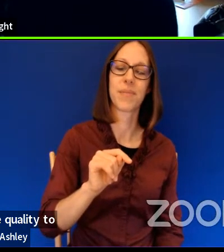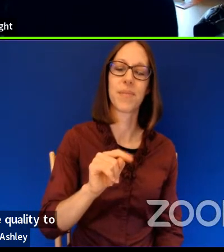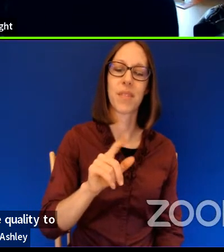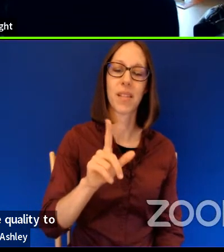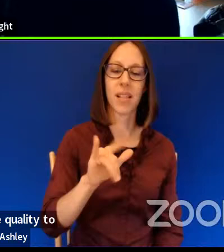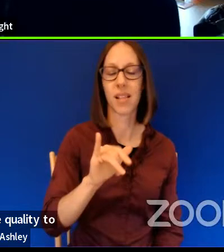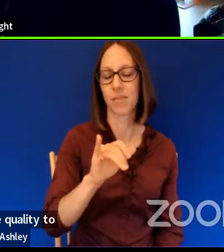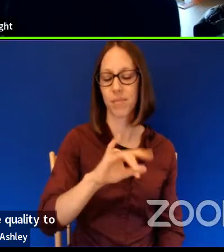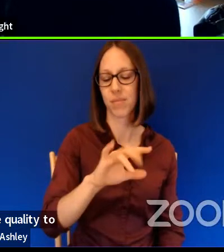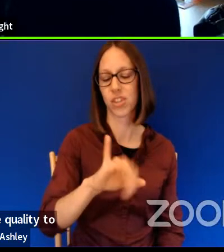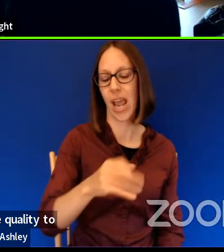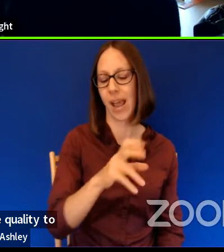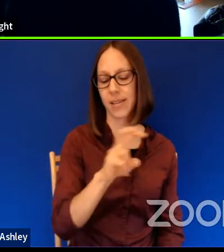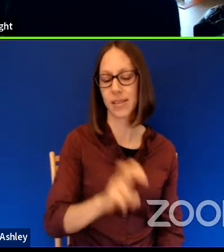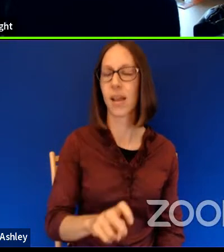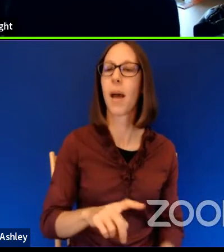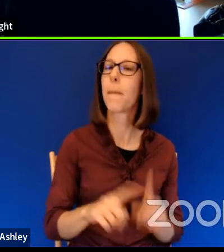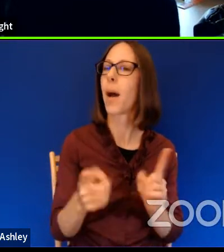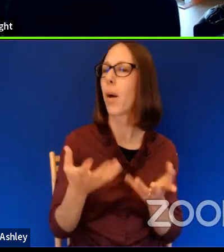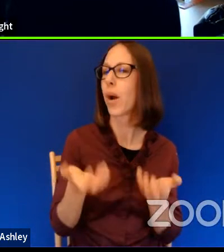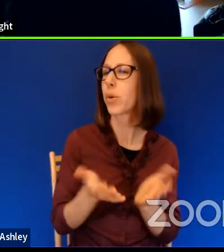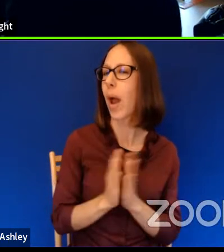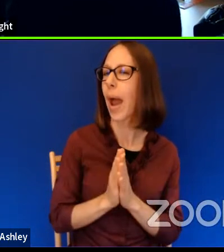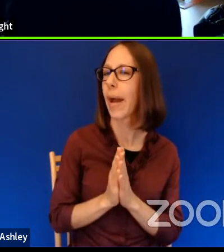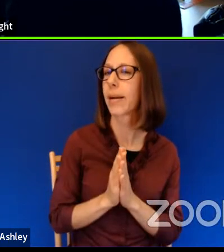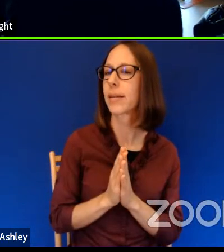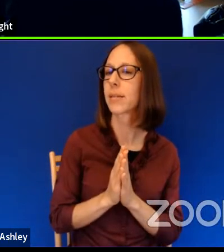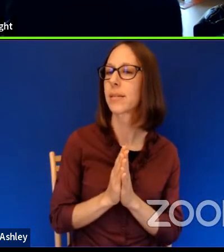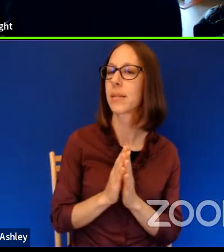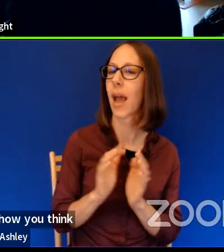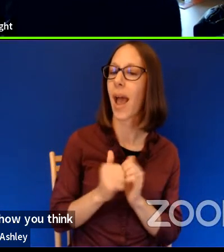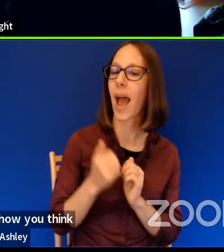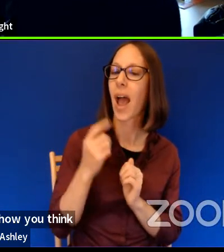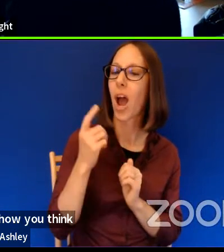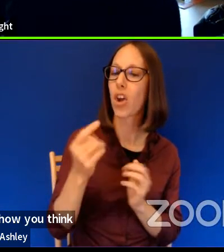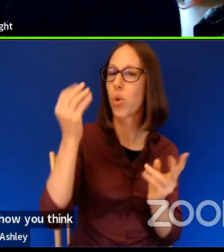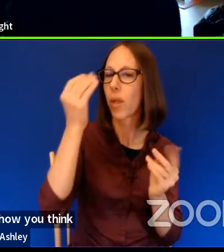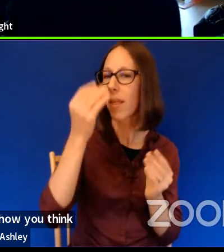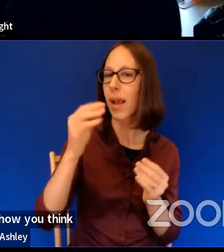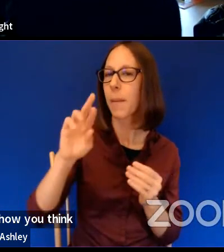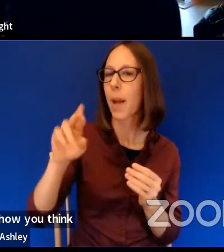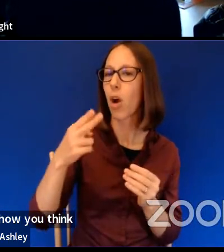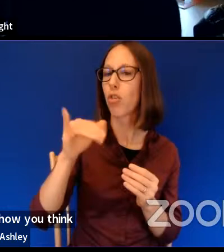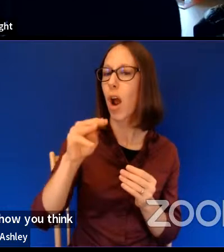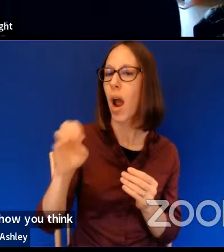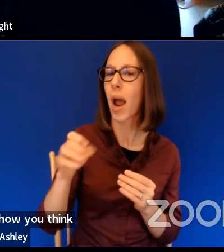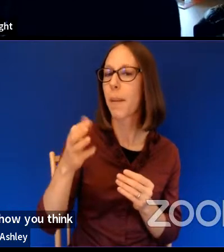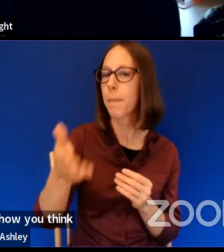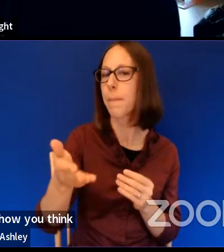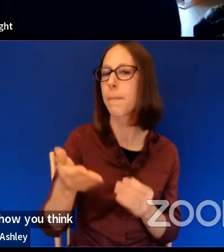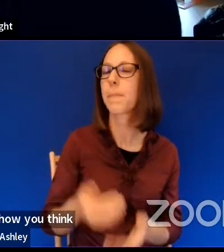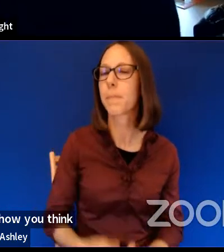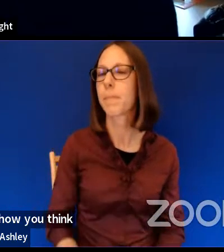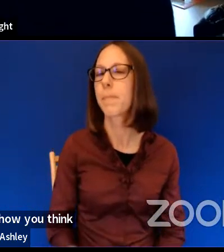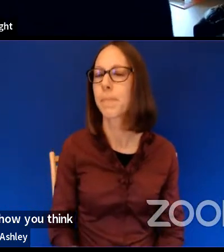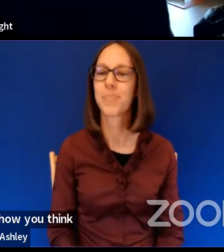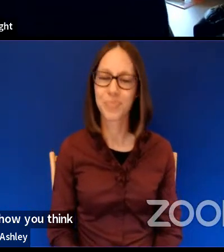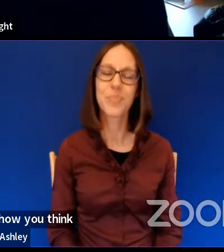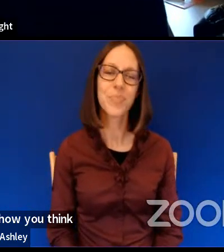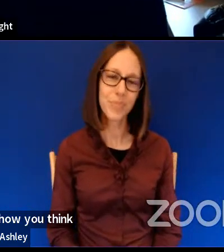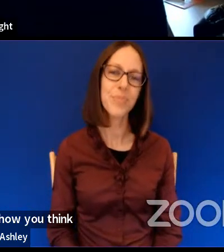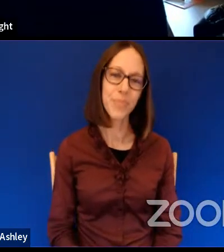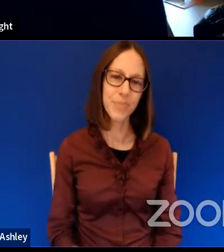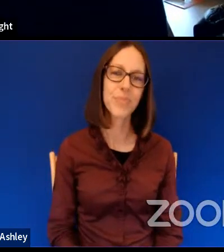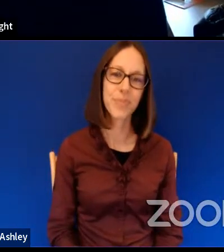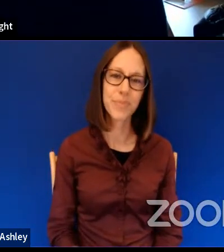and then, but I wanted to ask you about how you think about rhyme. yeah, I mean,